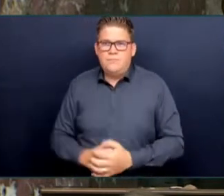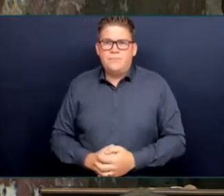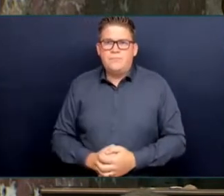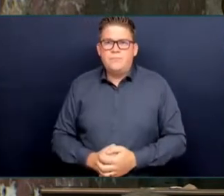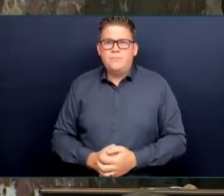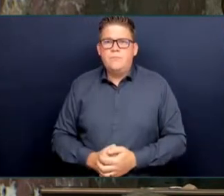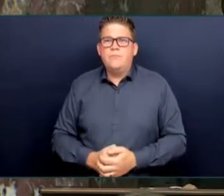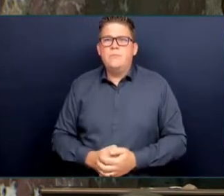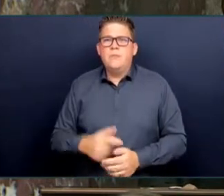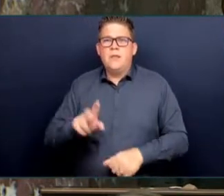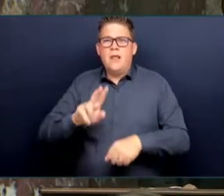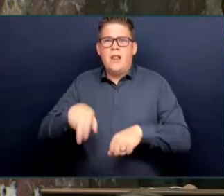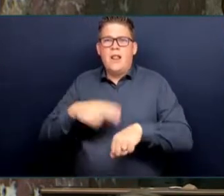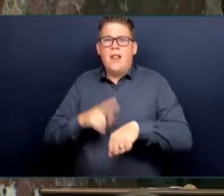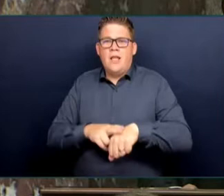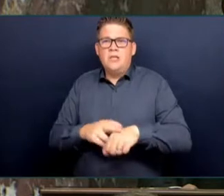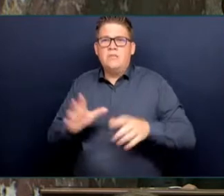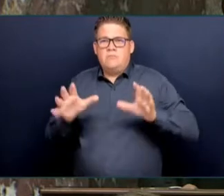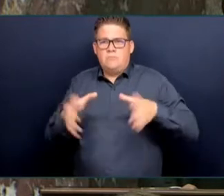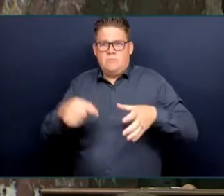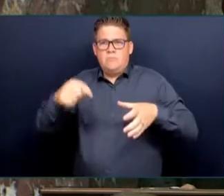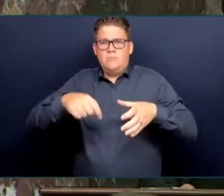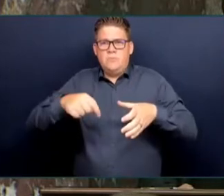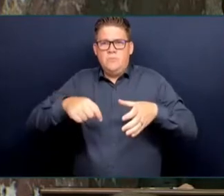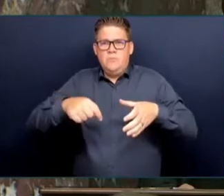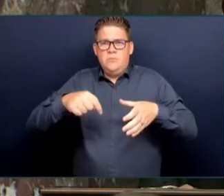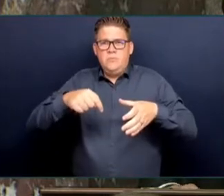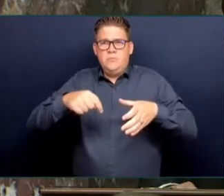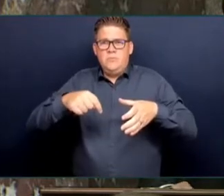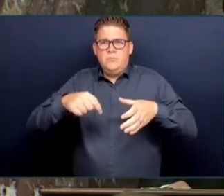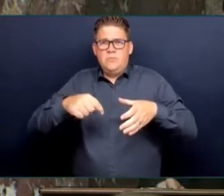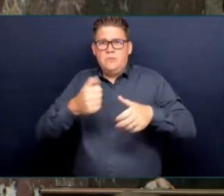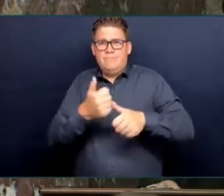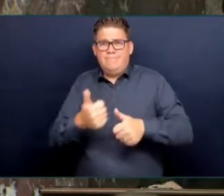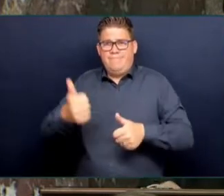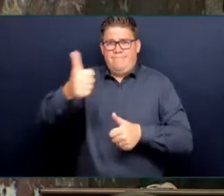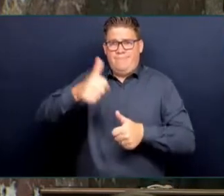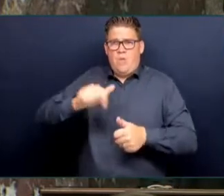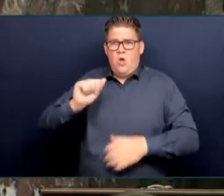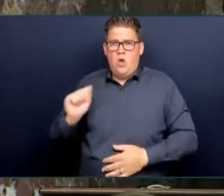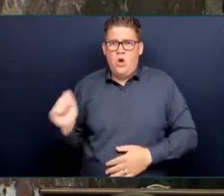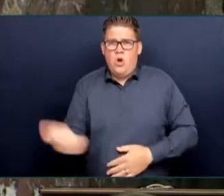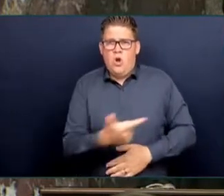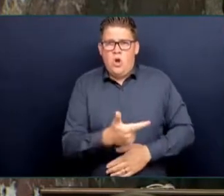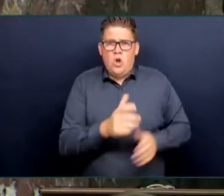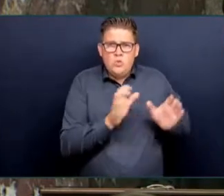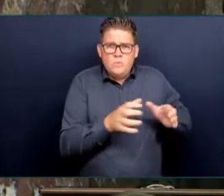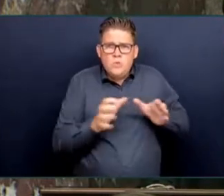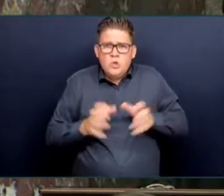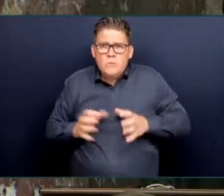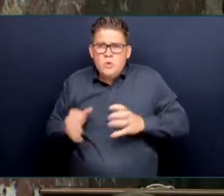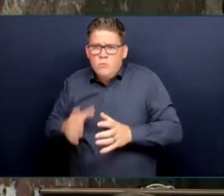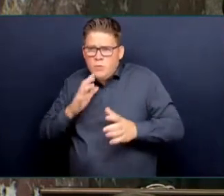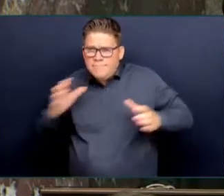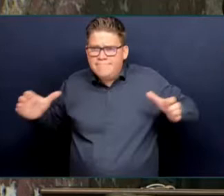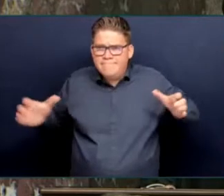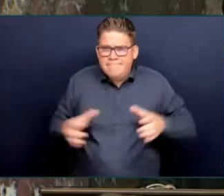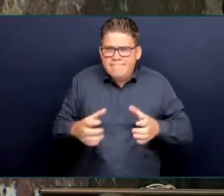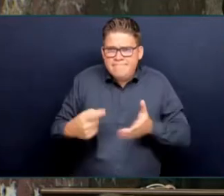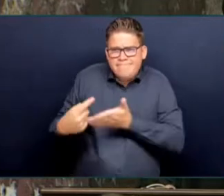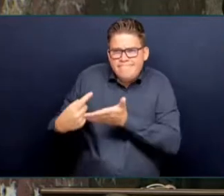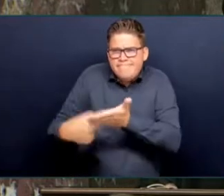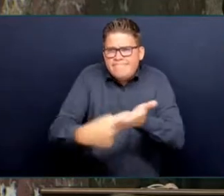parties coming together and figuring out a model. That's absolutely necessary. One of the things we've called for that would be corrections, police,